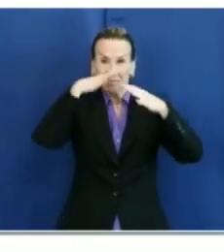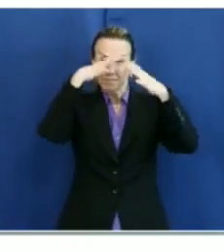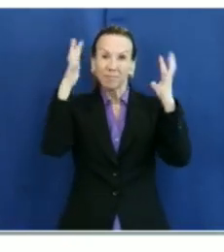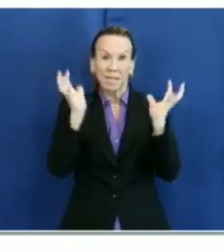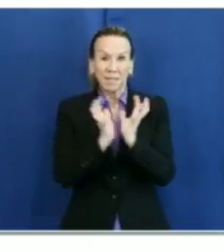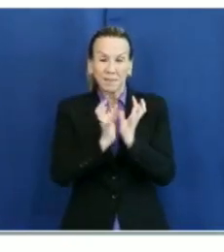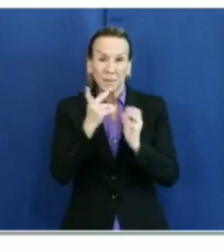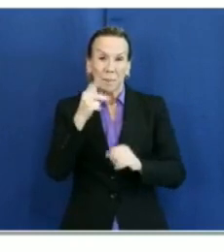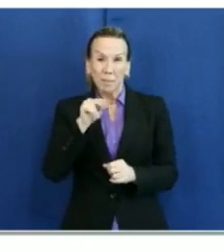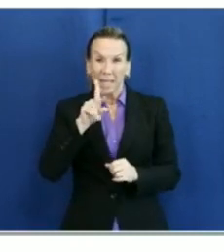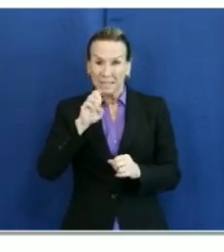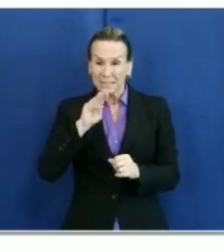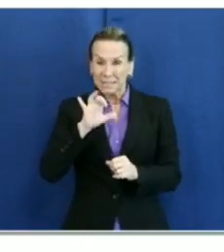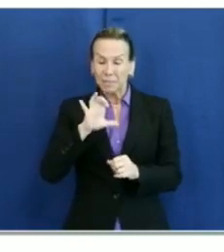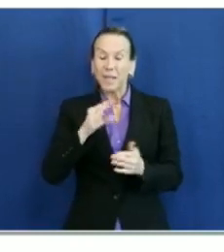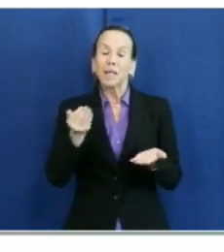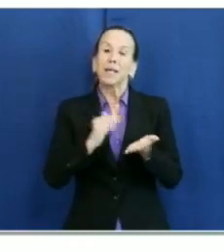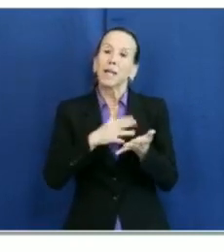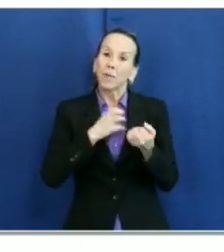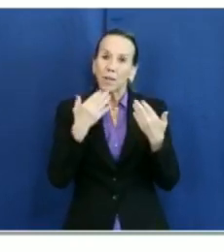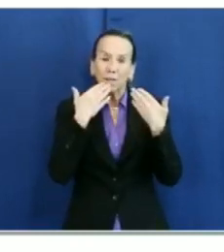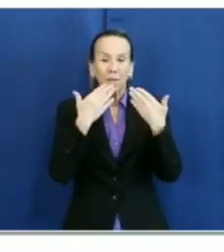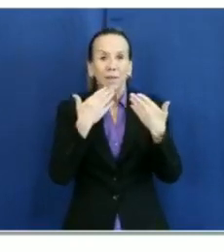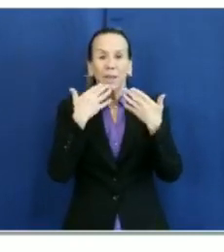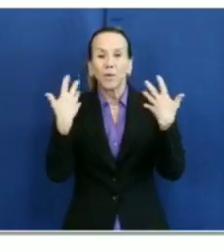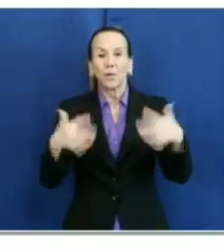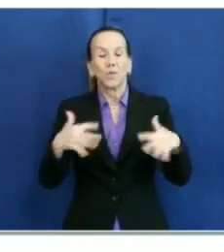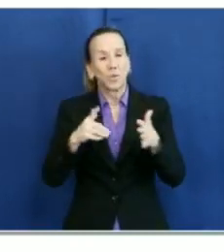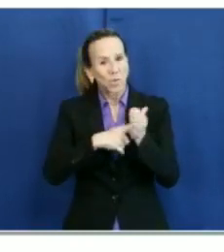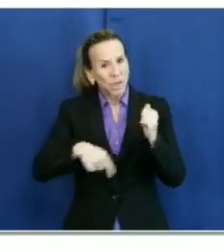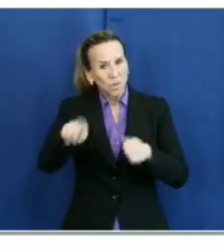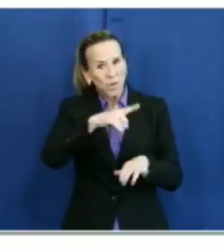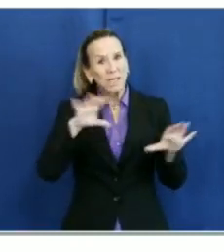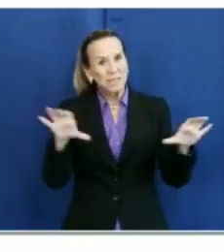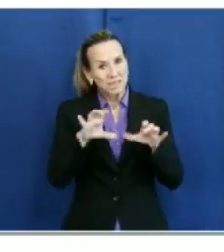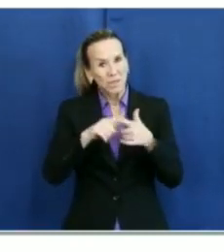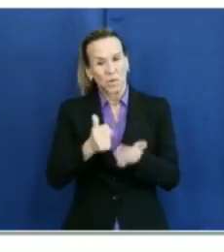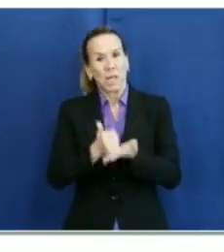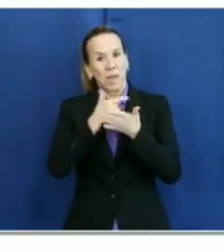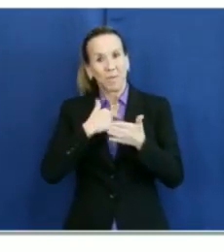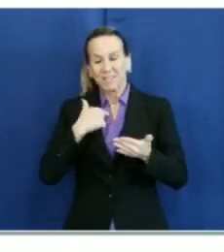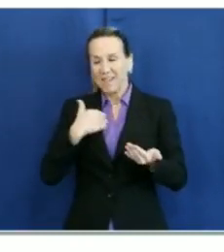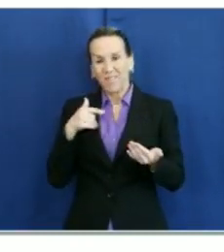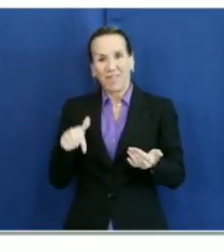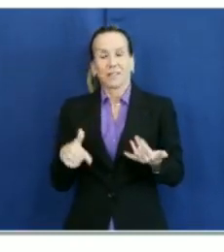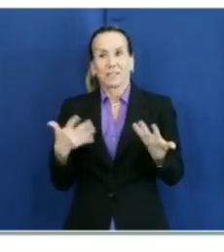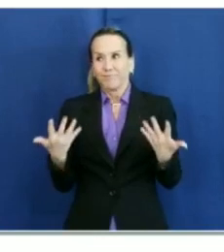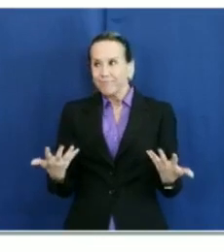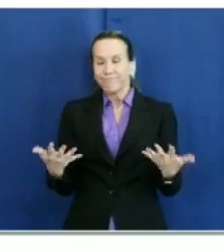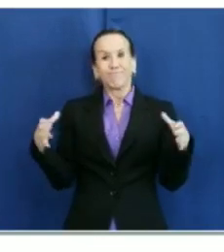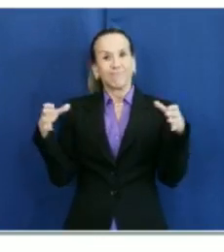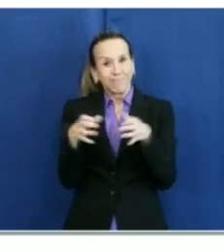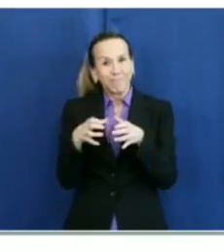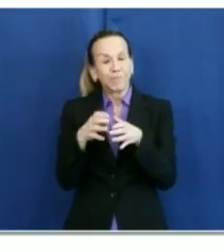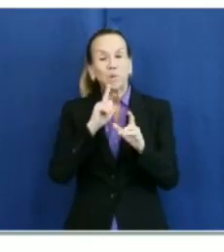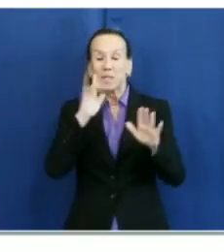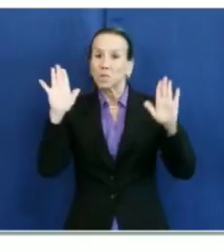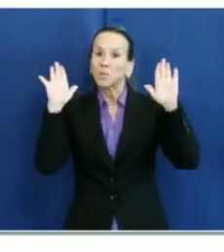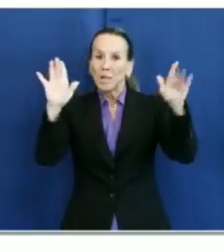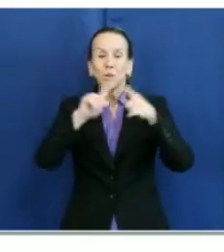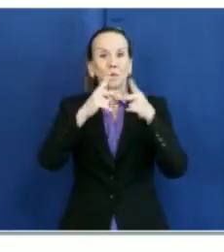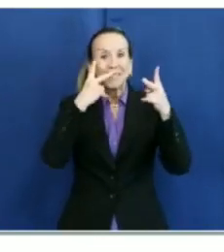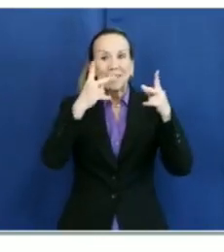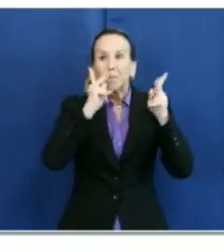thank all of you for what you have done to get us to where we are today. It is great to see the